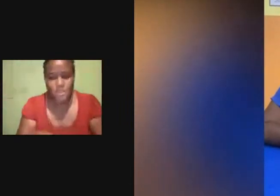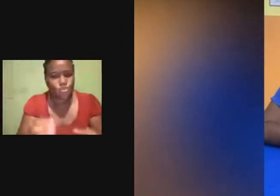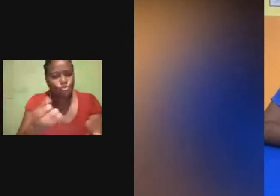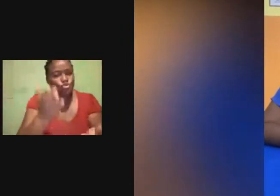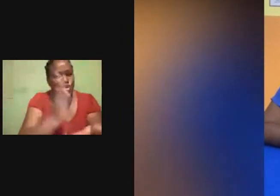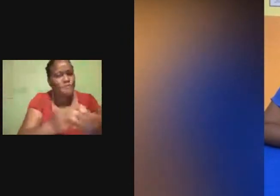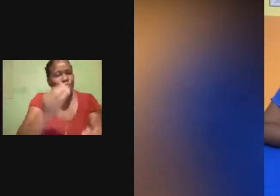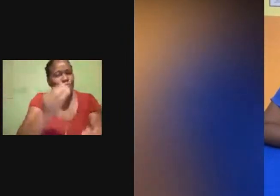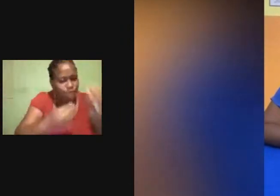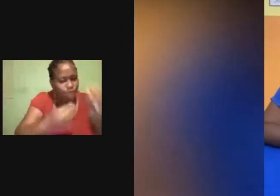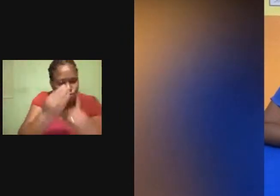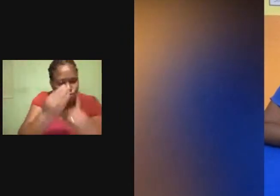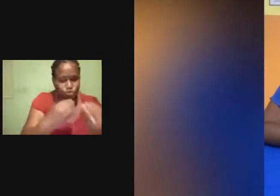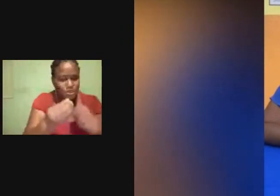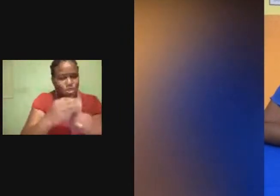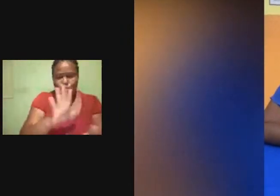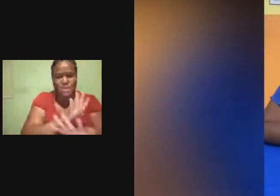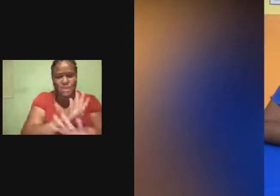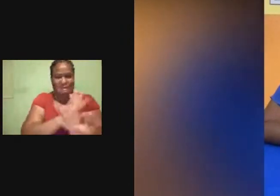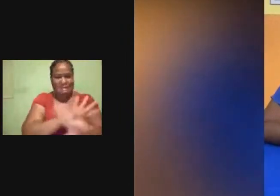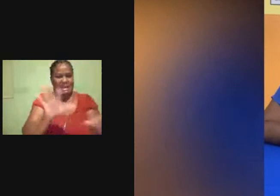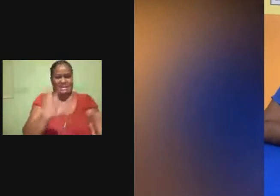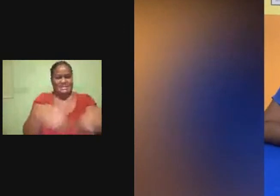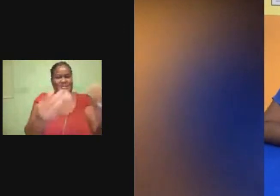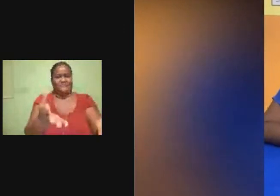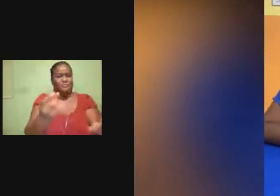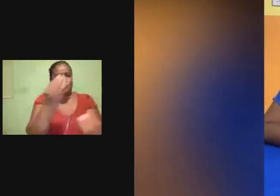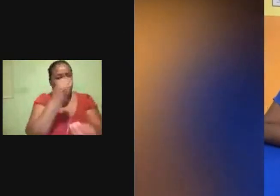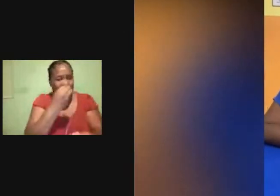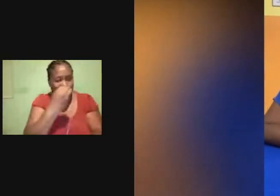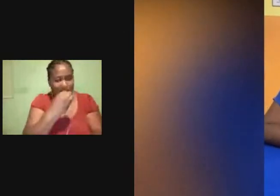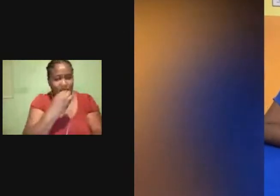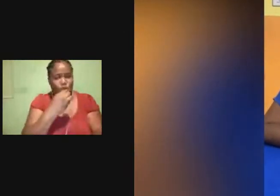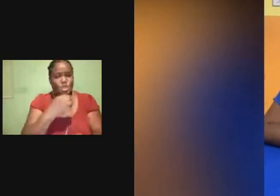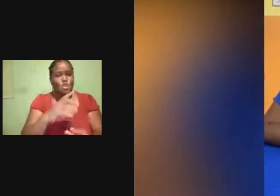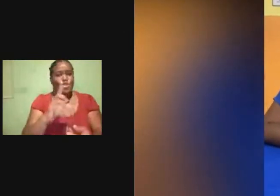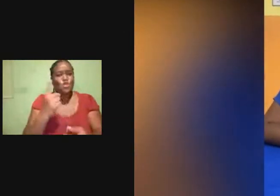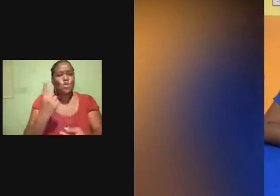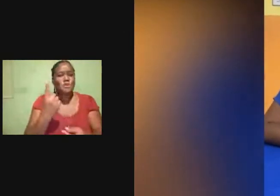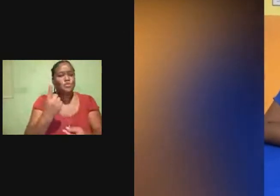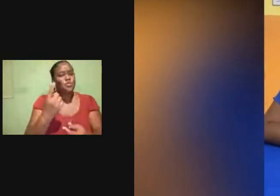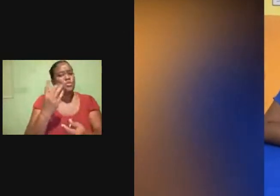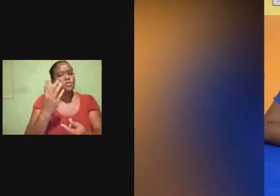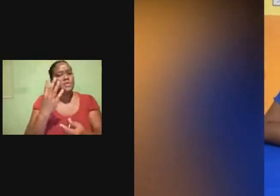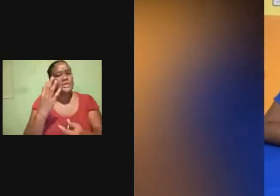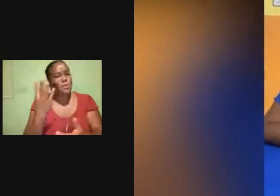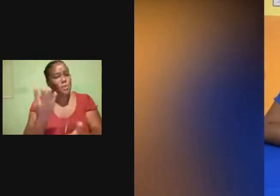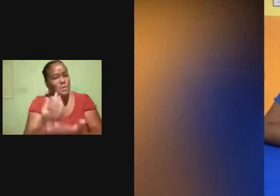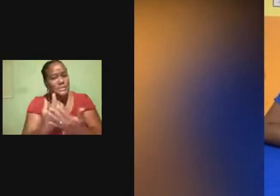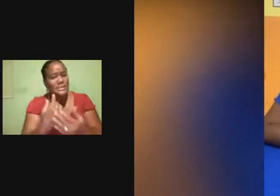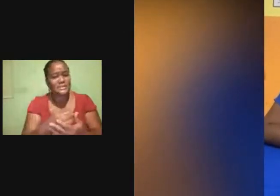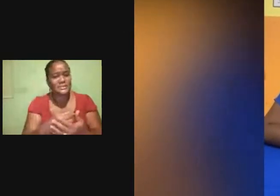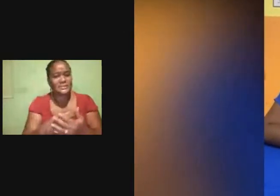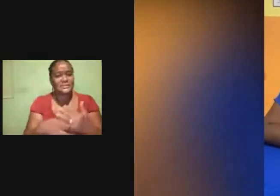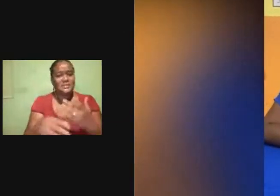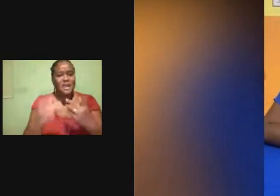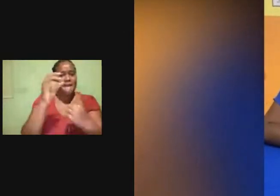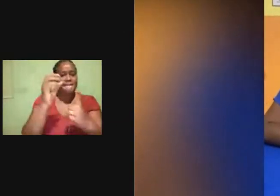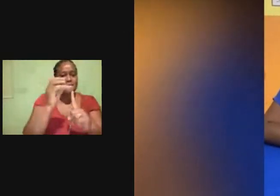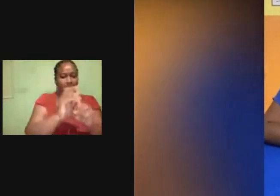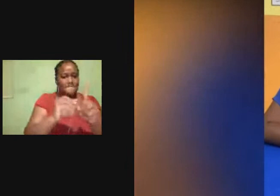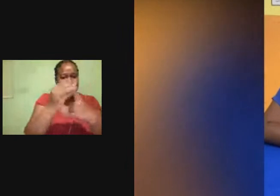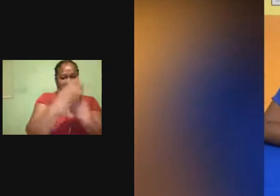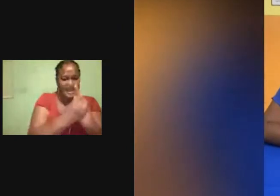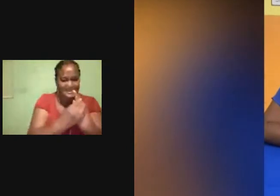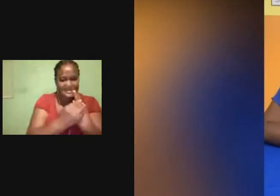For example, Nathaniel only eats, he only eats basically planting, be it ripe or green. So in the morning,